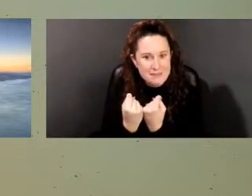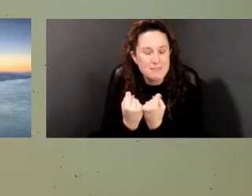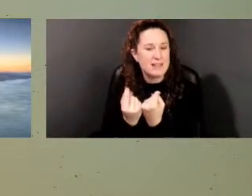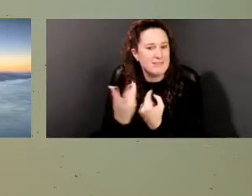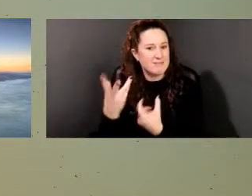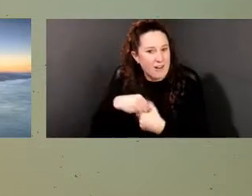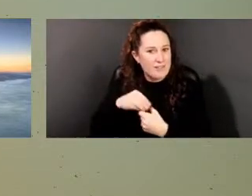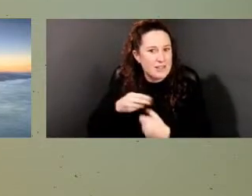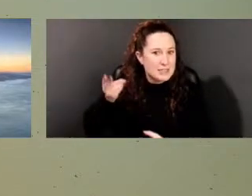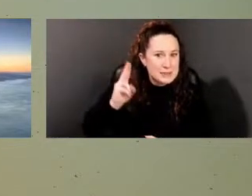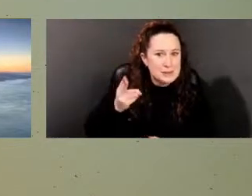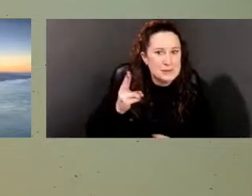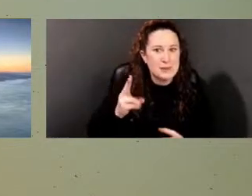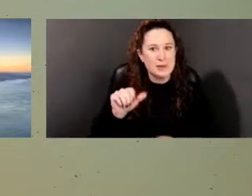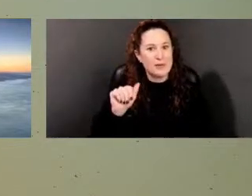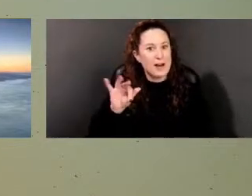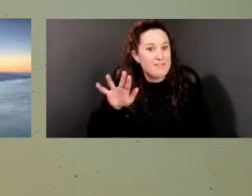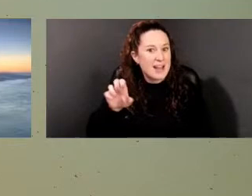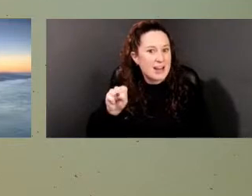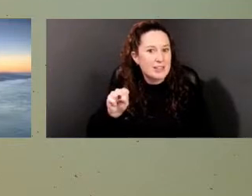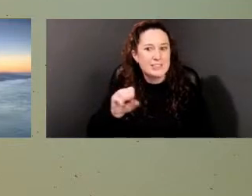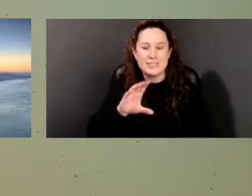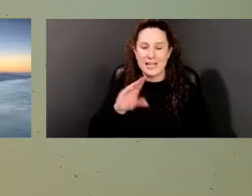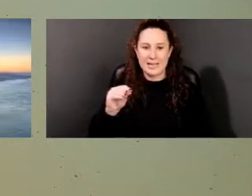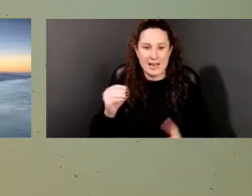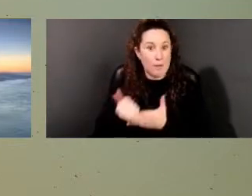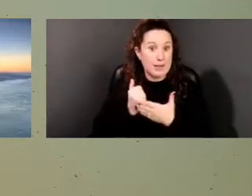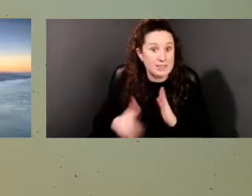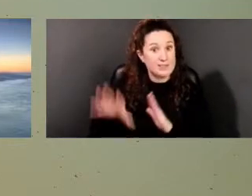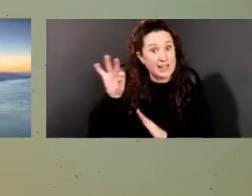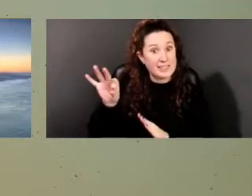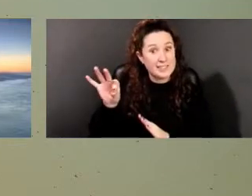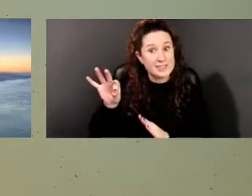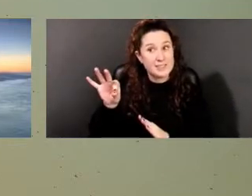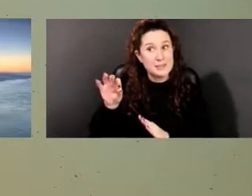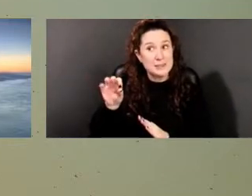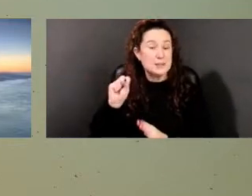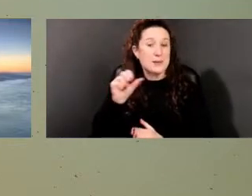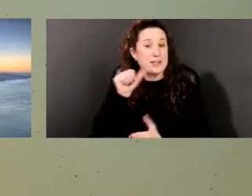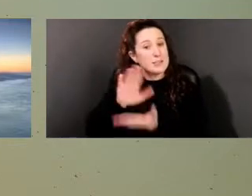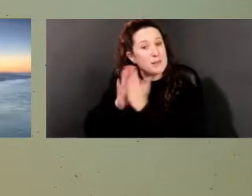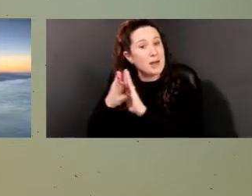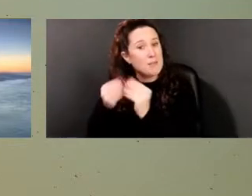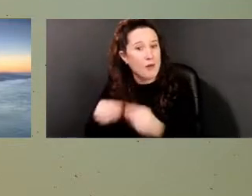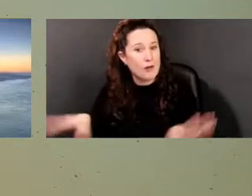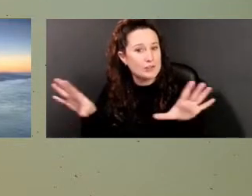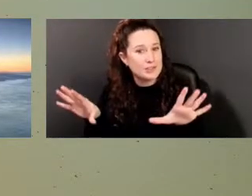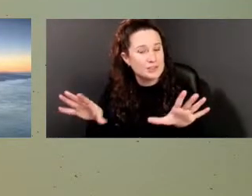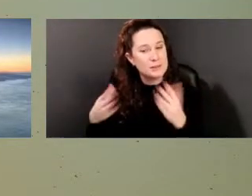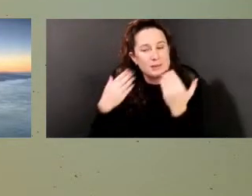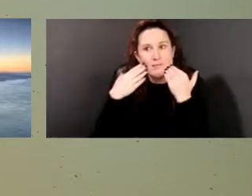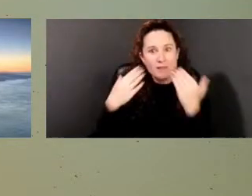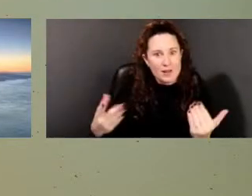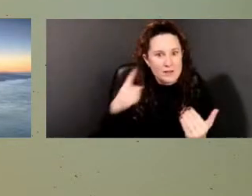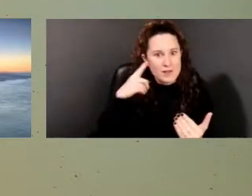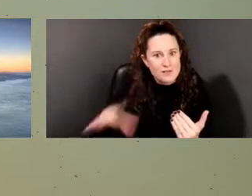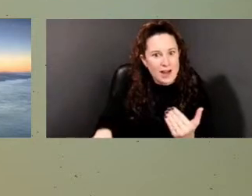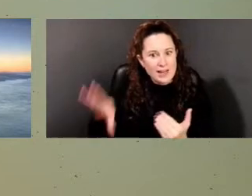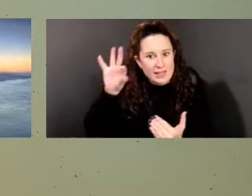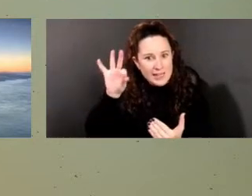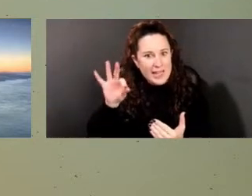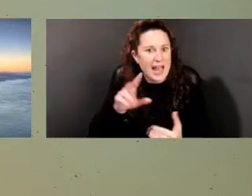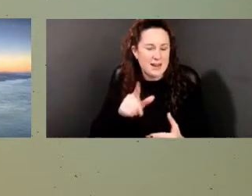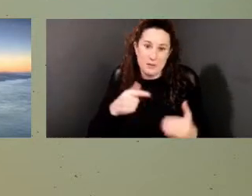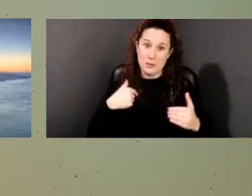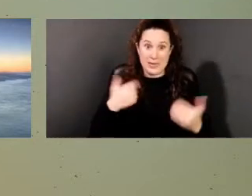in finding this, uh, so it wasn't lost. So we do have the opportunity to, as you say, let the bones